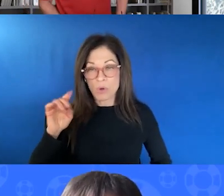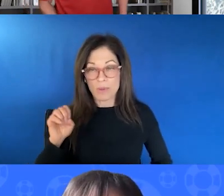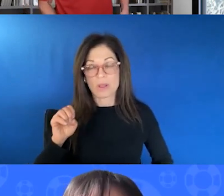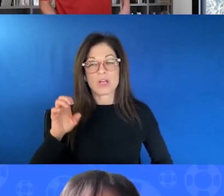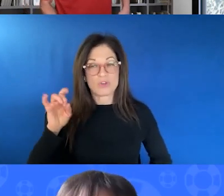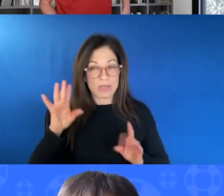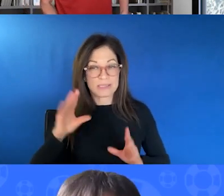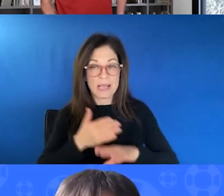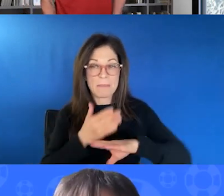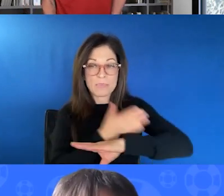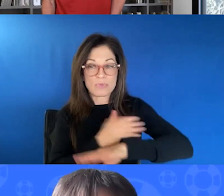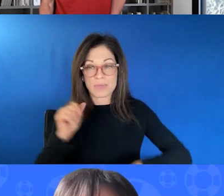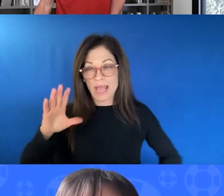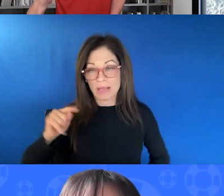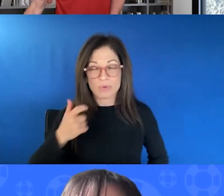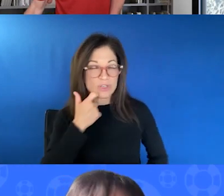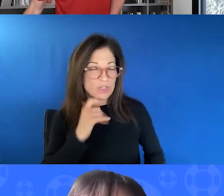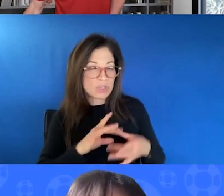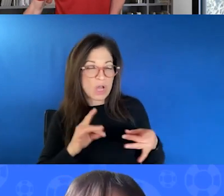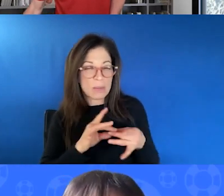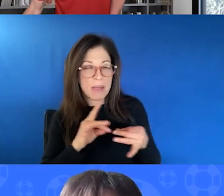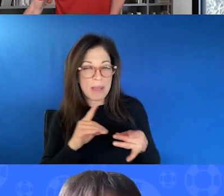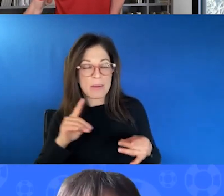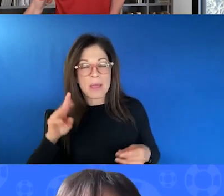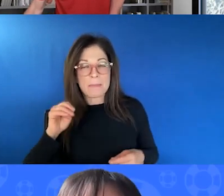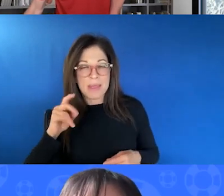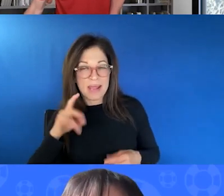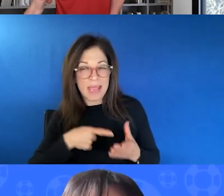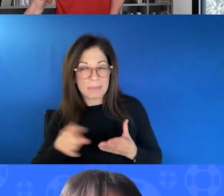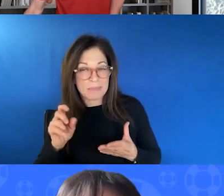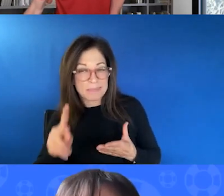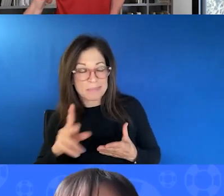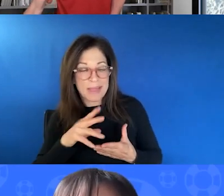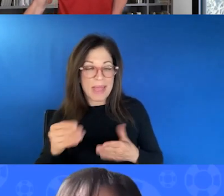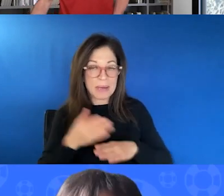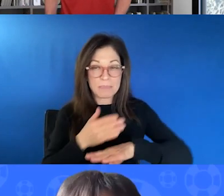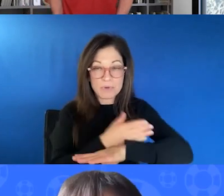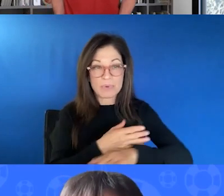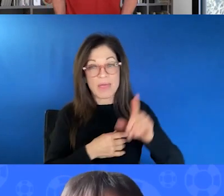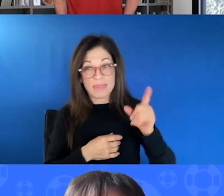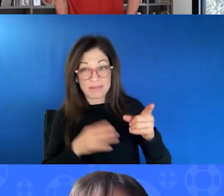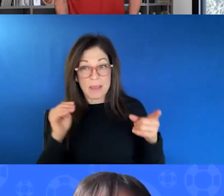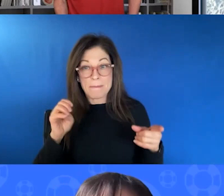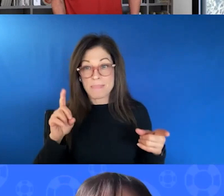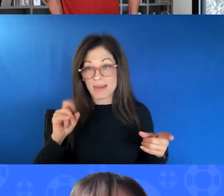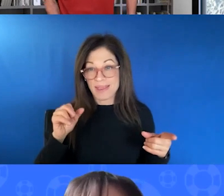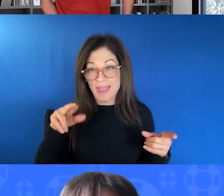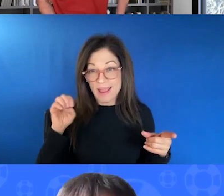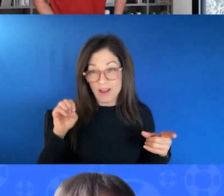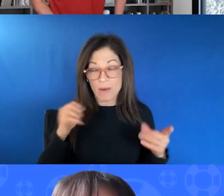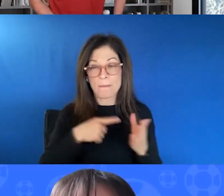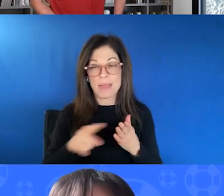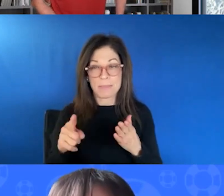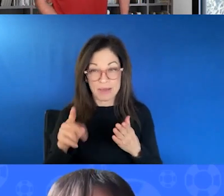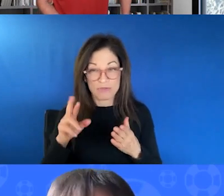So we're just talking about Medicaid reimbursements and payment rates and stuff like that. This would be Medicare payment rates, making them